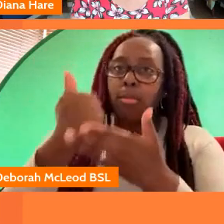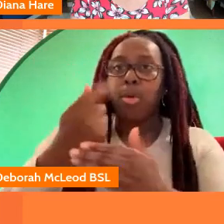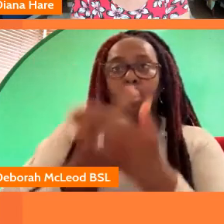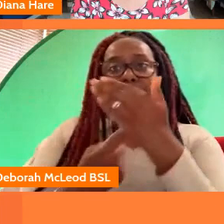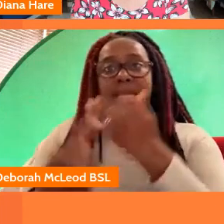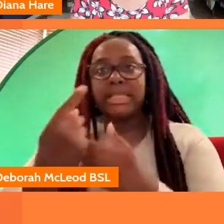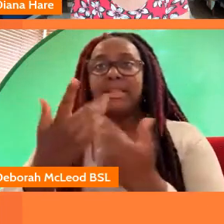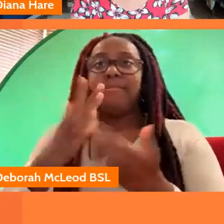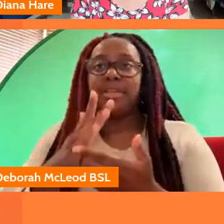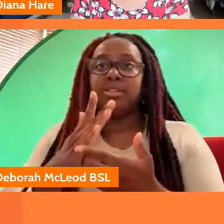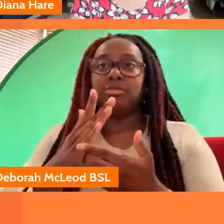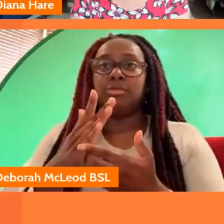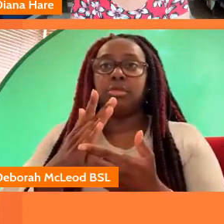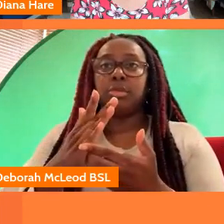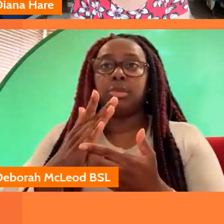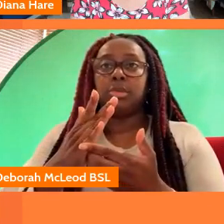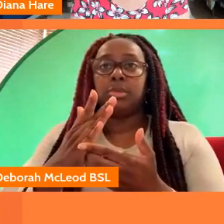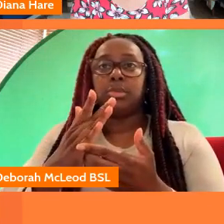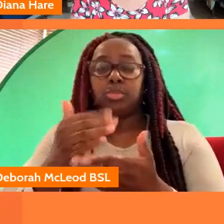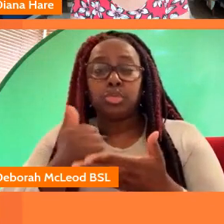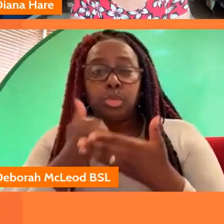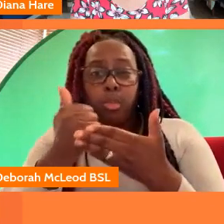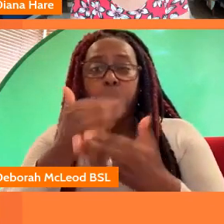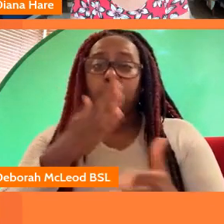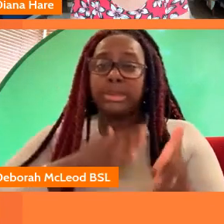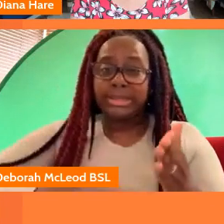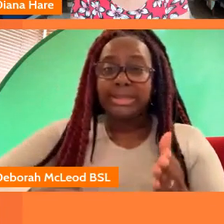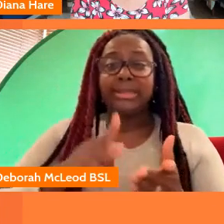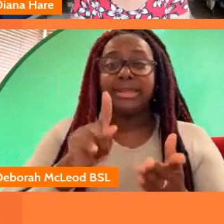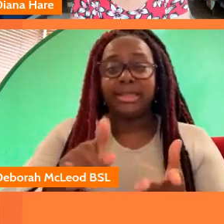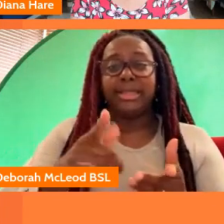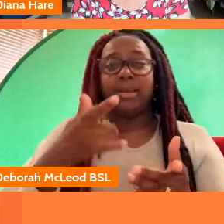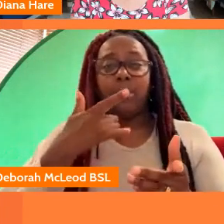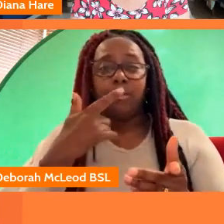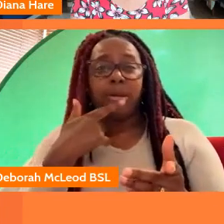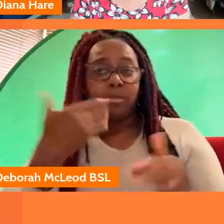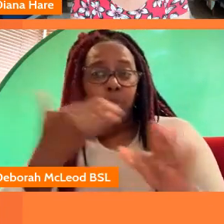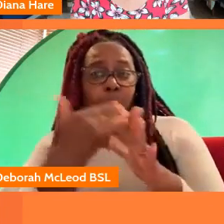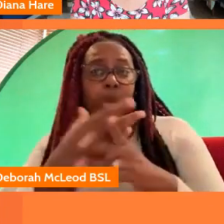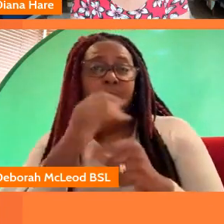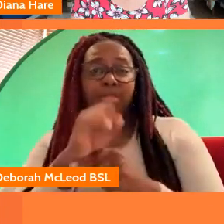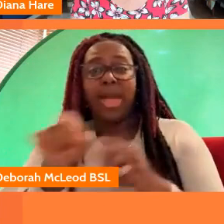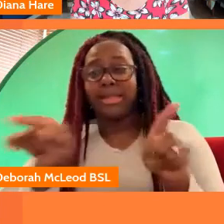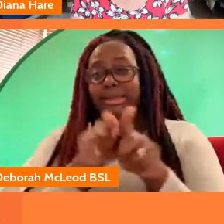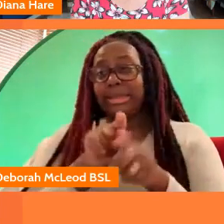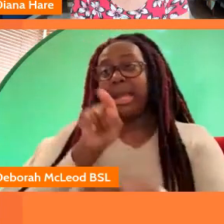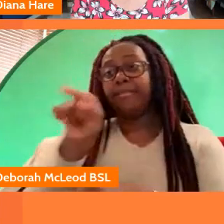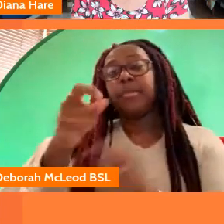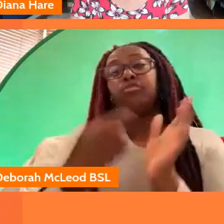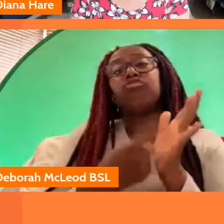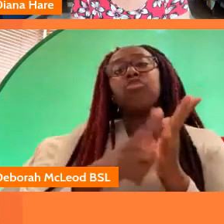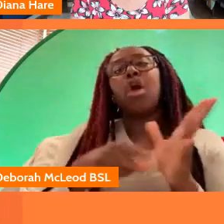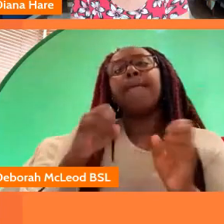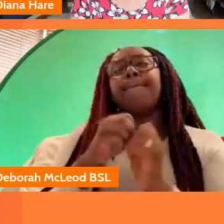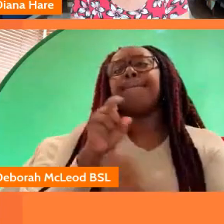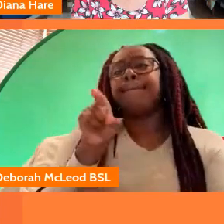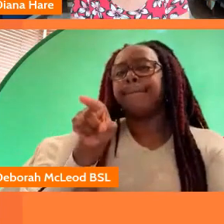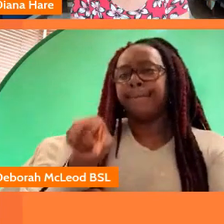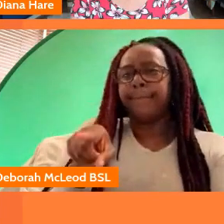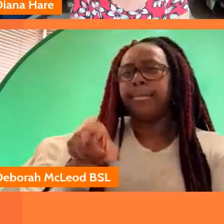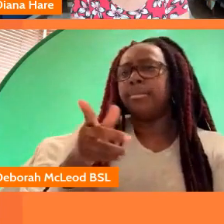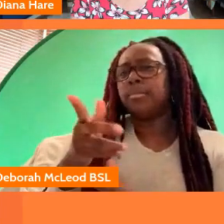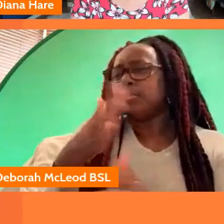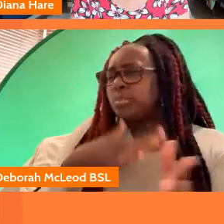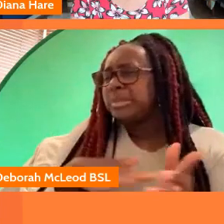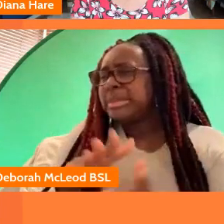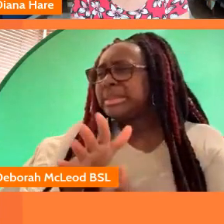needed you know and and we were able to kind of tailor that and i do think rob that is one of the issues isn't it really that that you